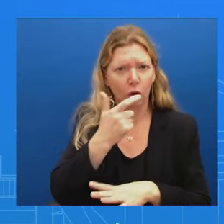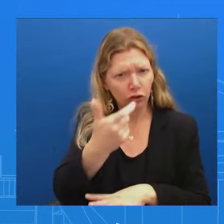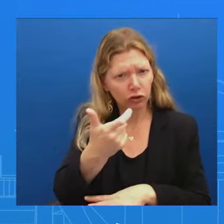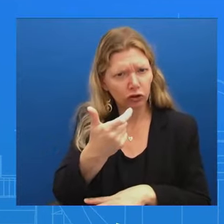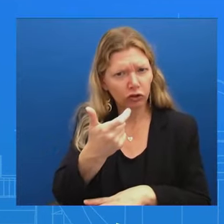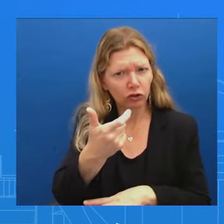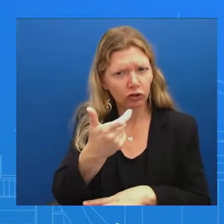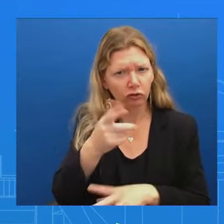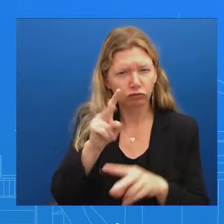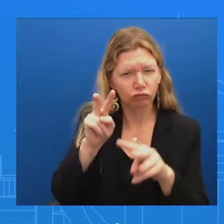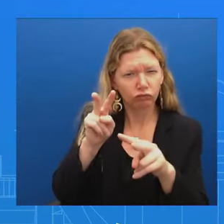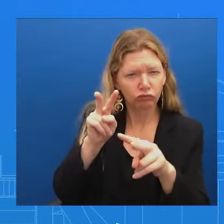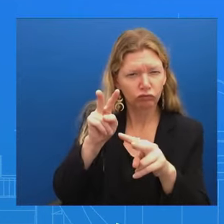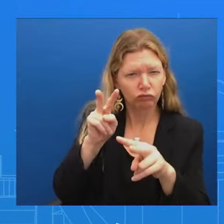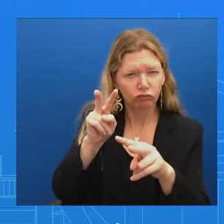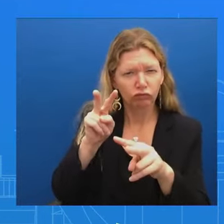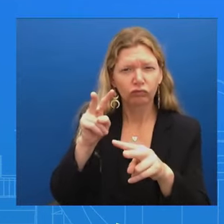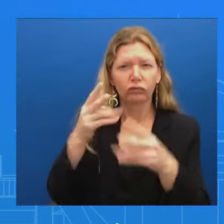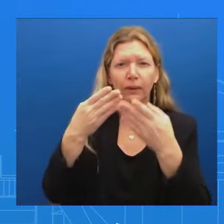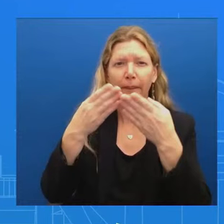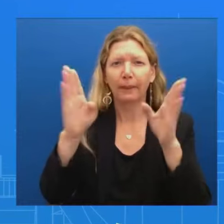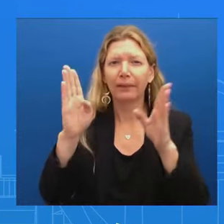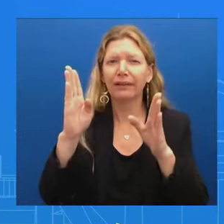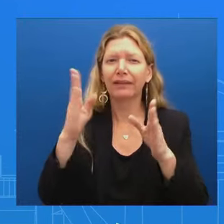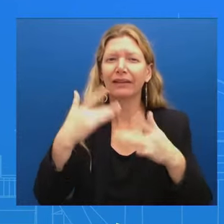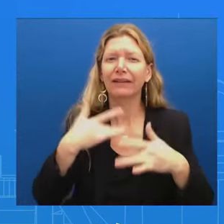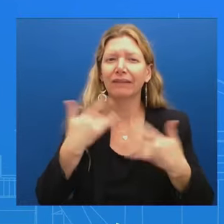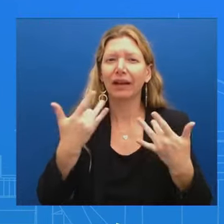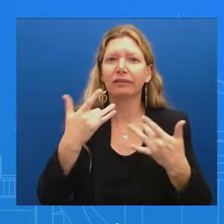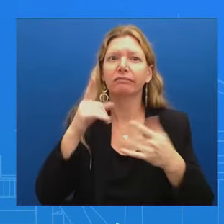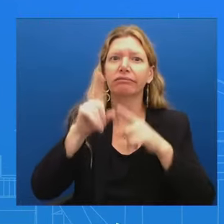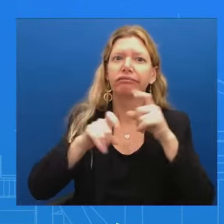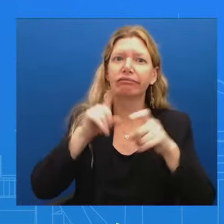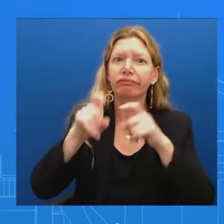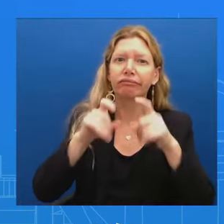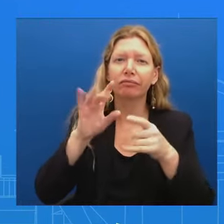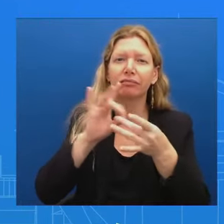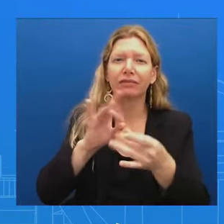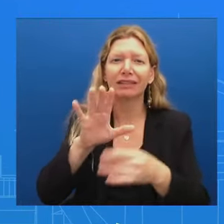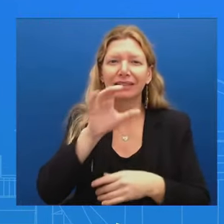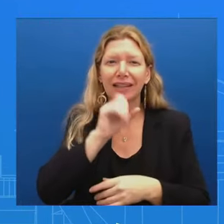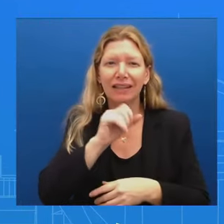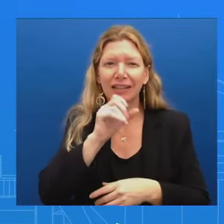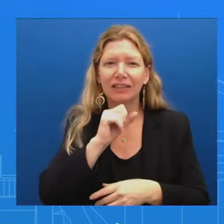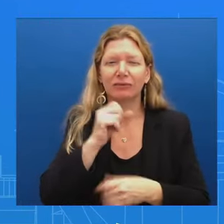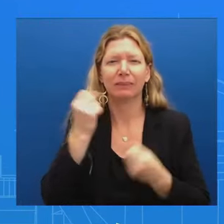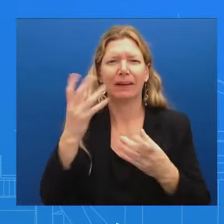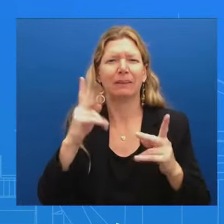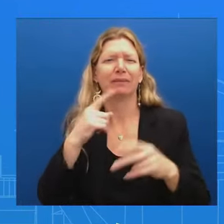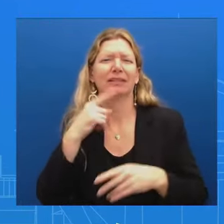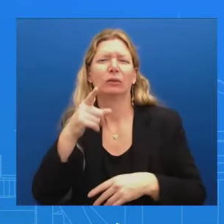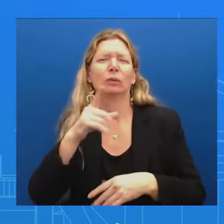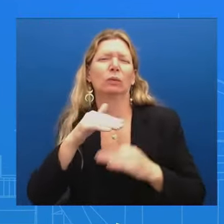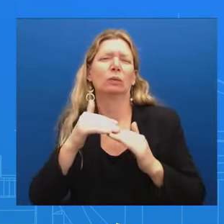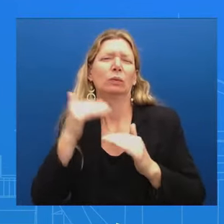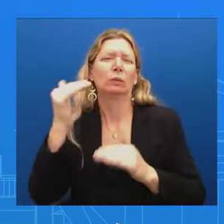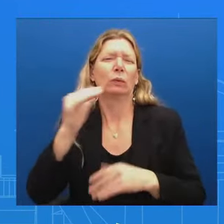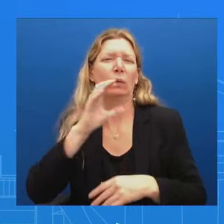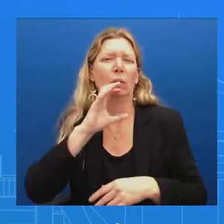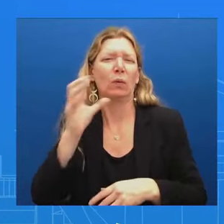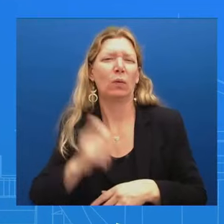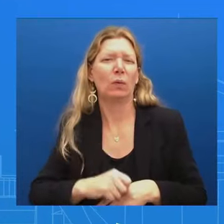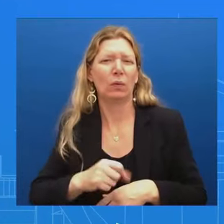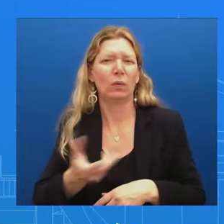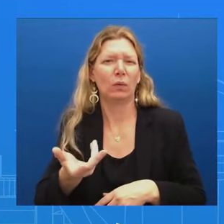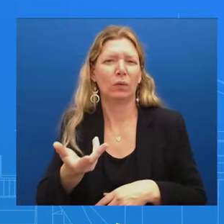conclusion, many of them, that he's too old So what I'm wondering is, is he behaving differently behind closed doors? Because we